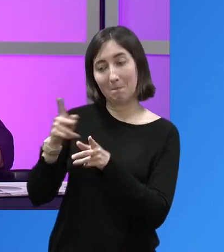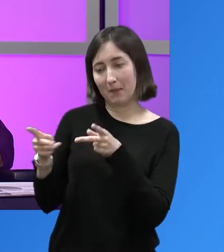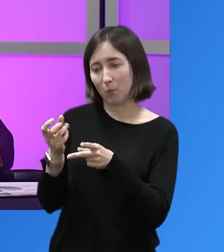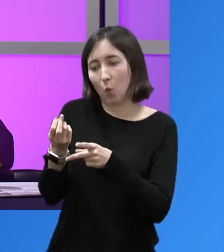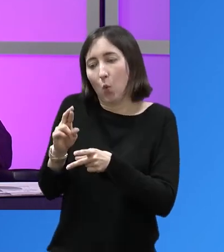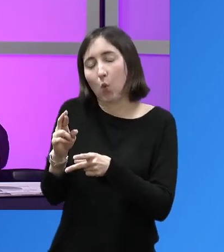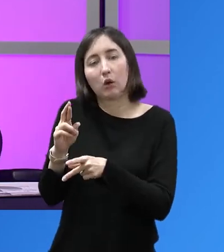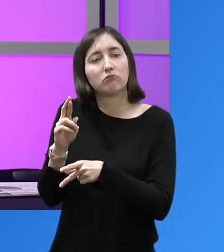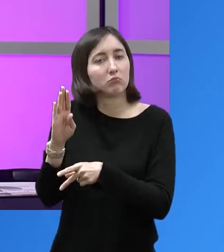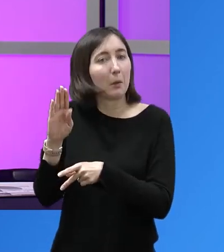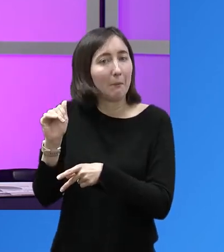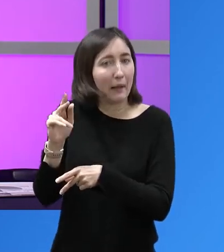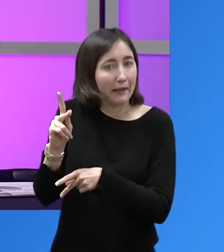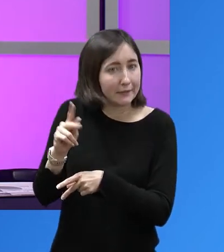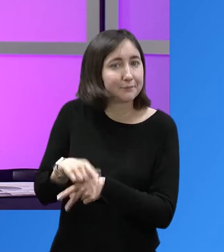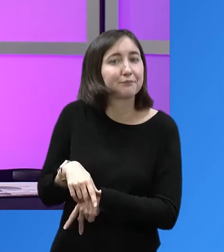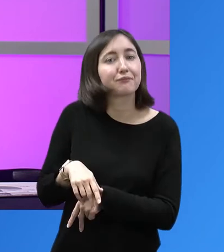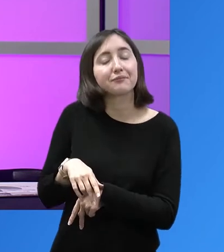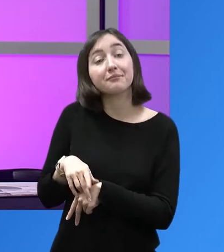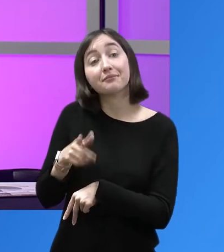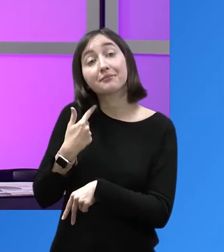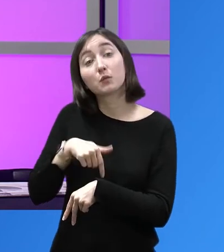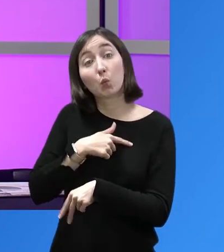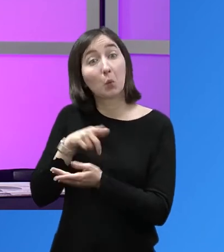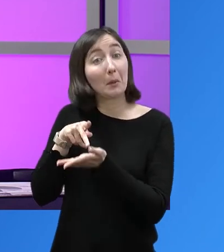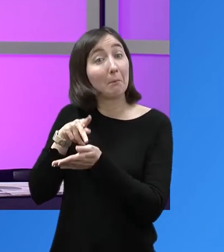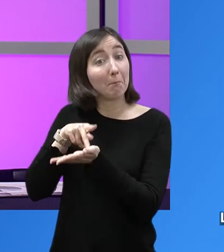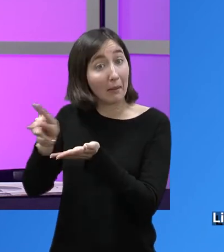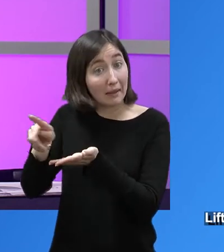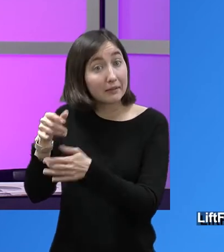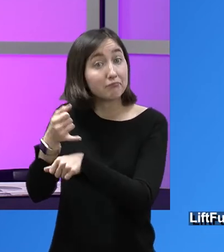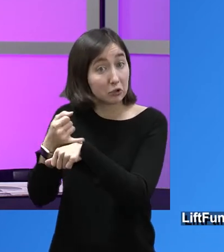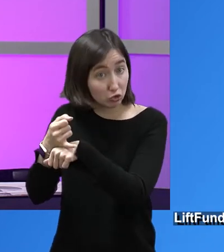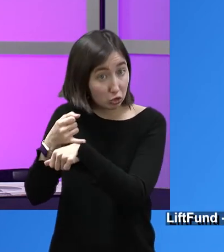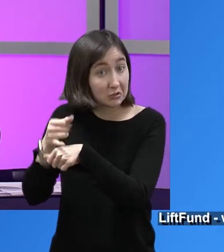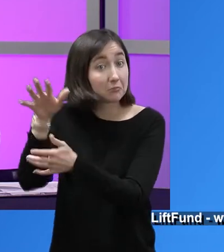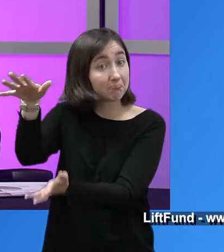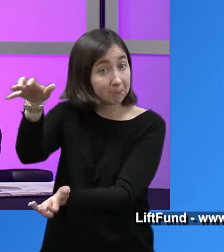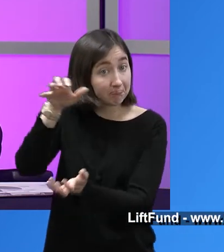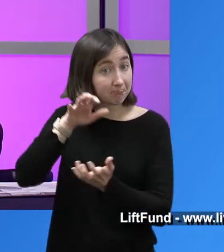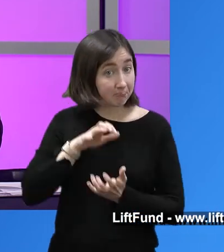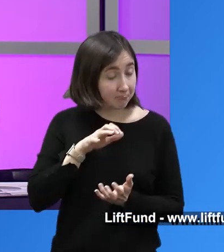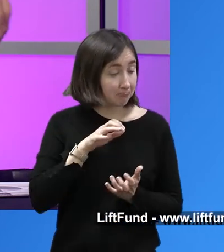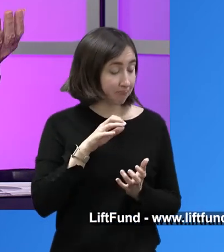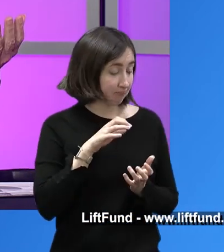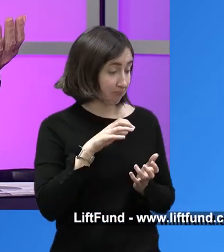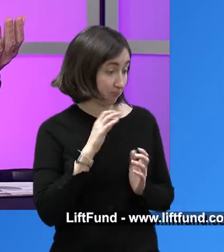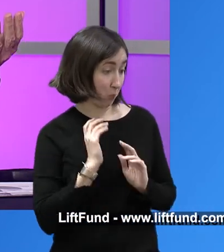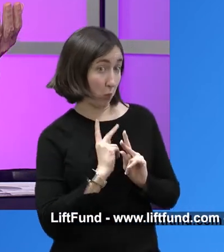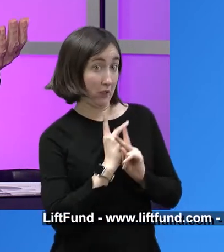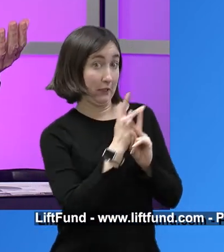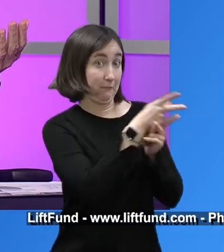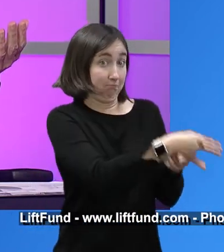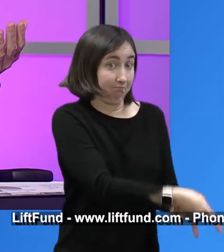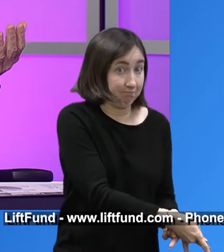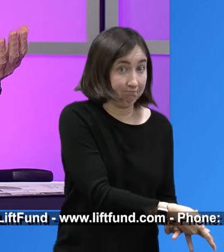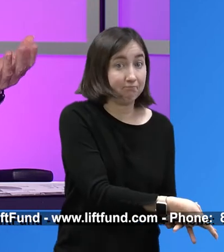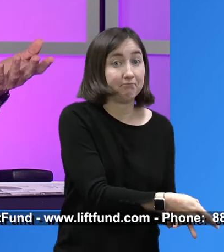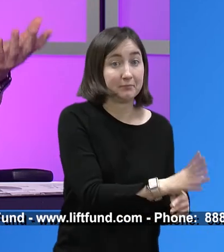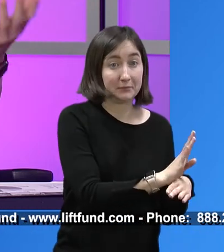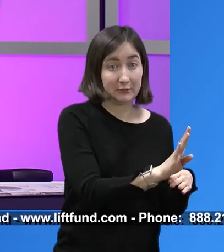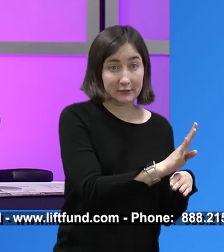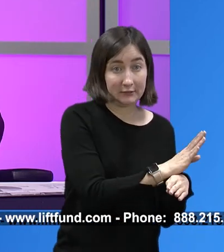or individuals, pays the interest to that bank or individual, and then we use that money to make the loans at interest,